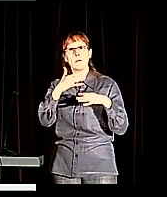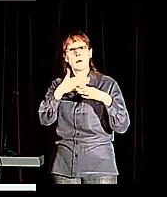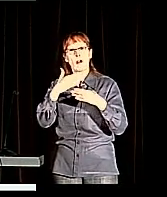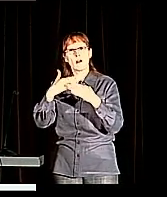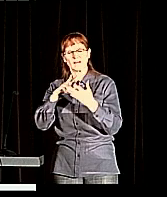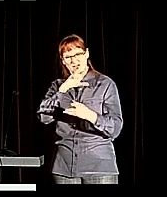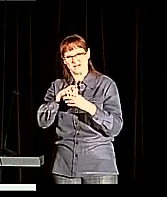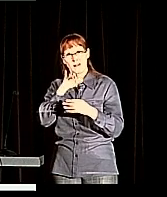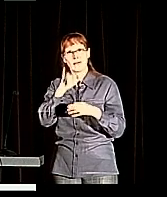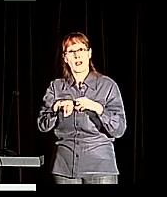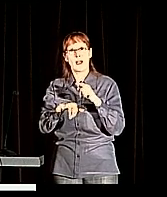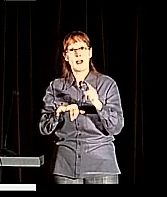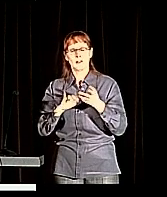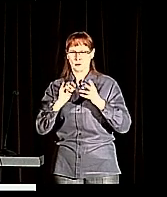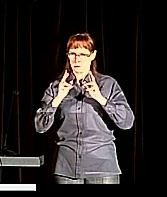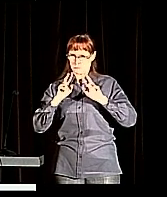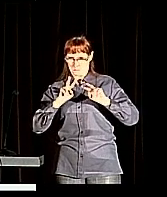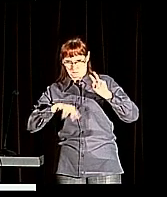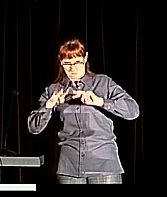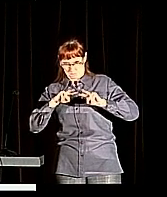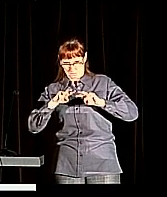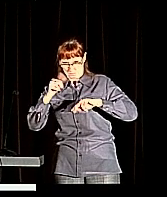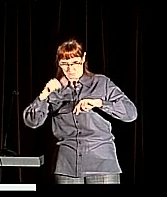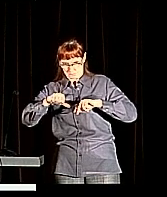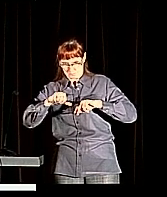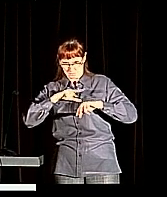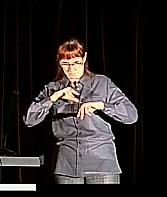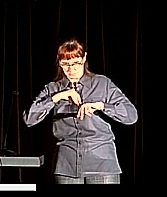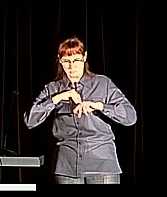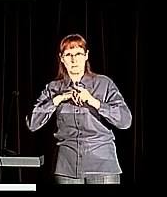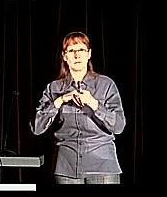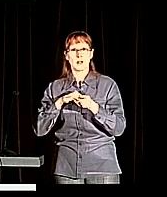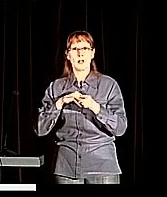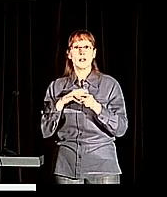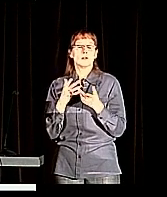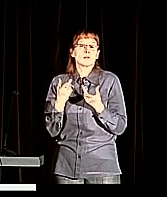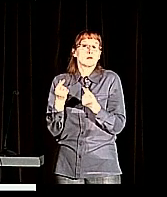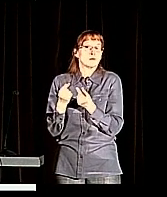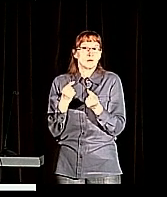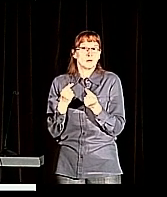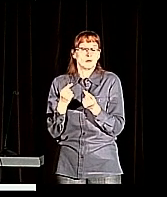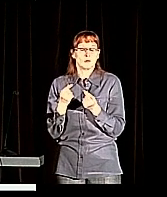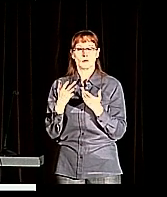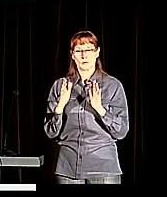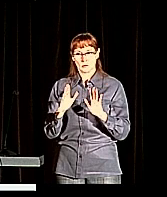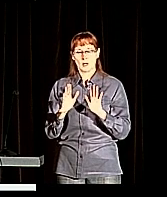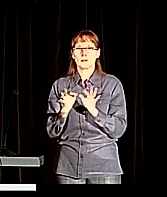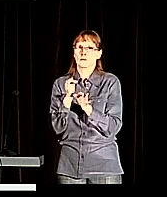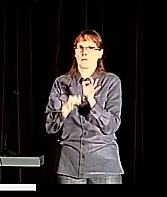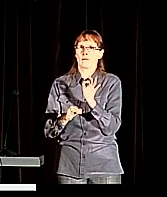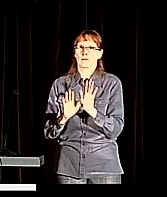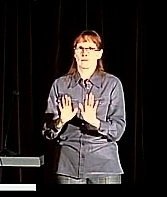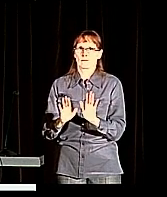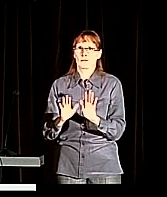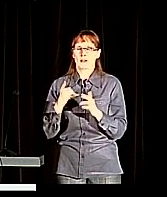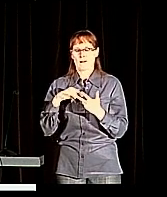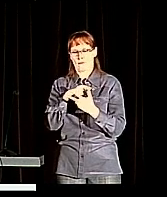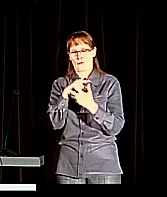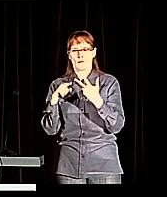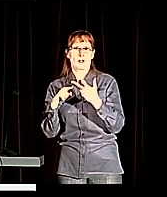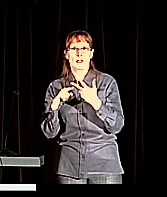searching? We decided to simplify things a little bit. We're only looking at the three major parameters.